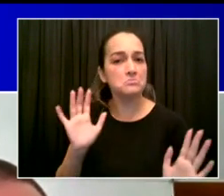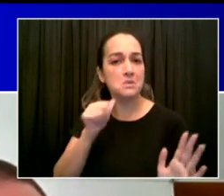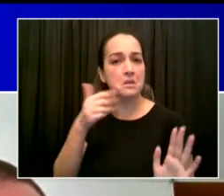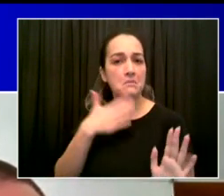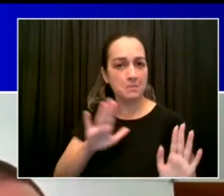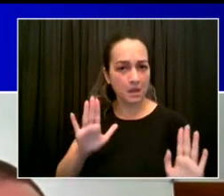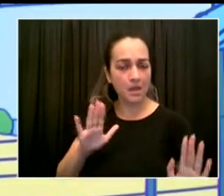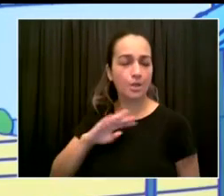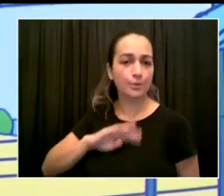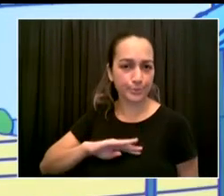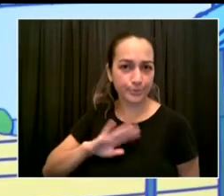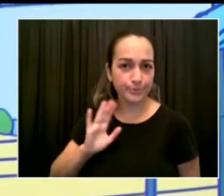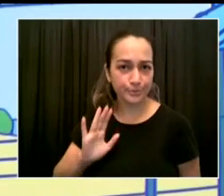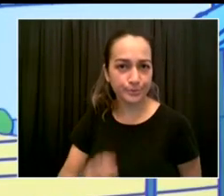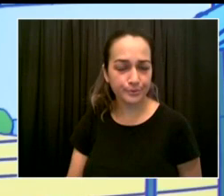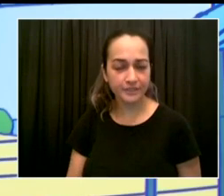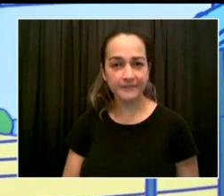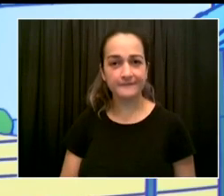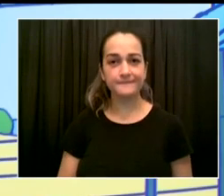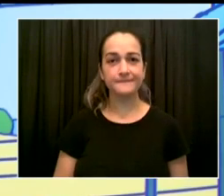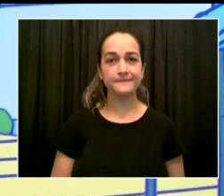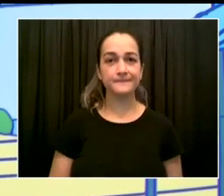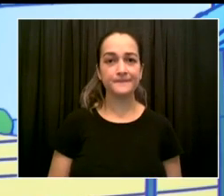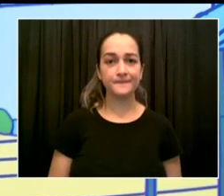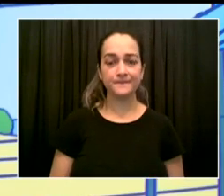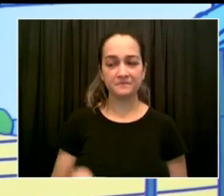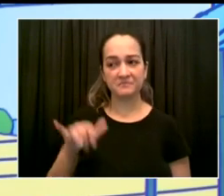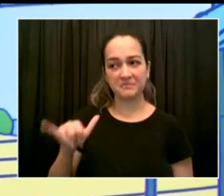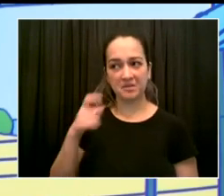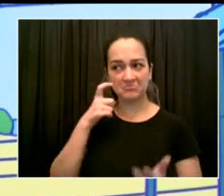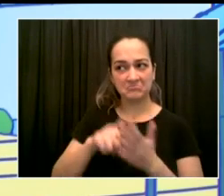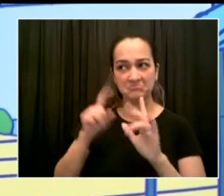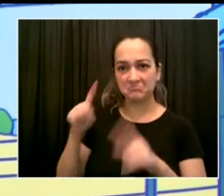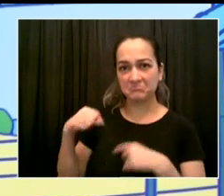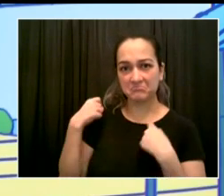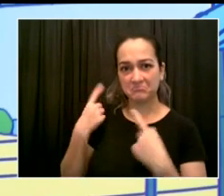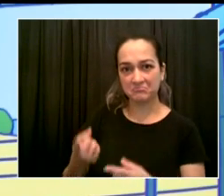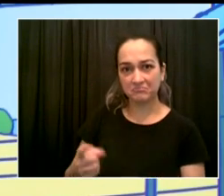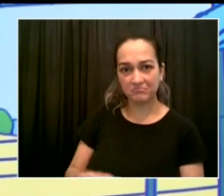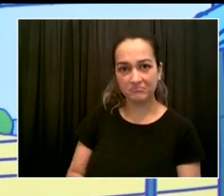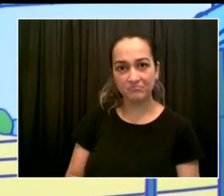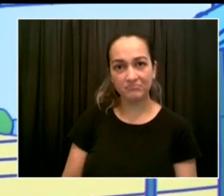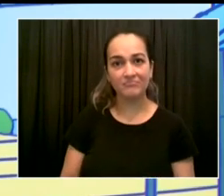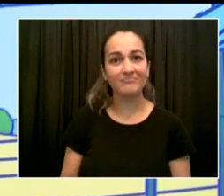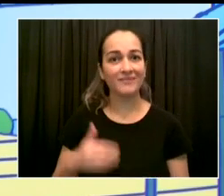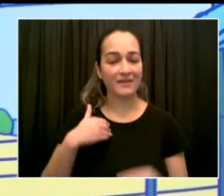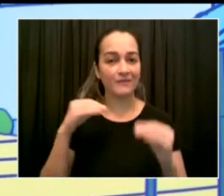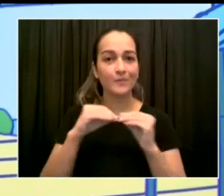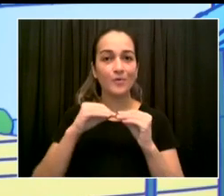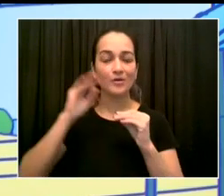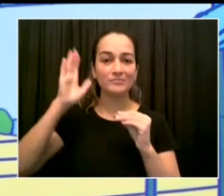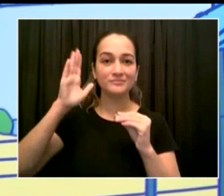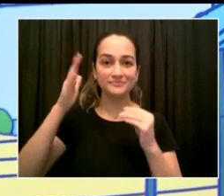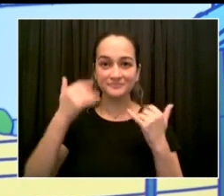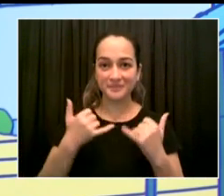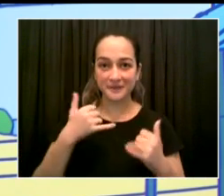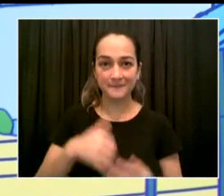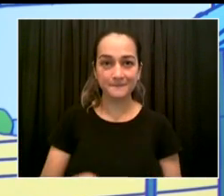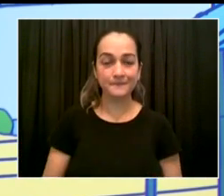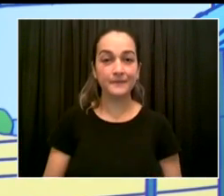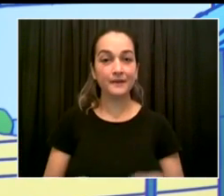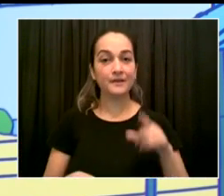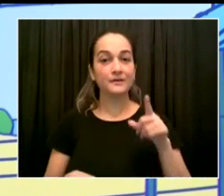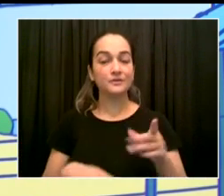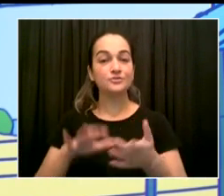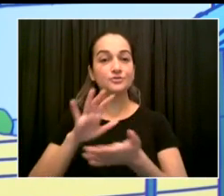farther. I want you to hear from the chancellor. She has been adamant about ensuring the very best health and safety